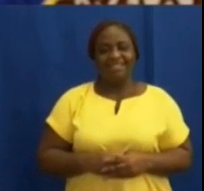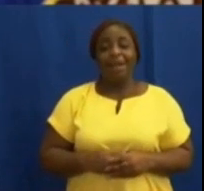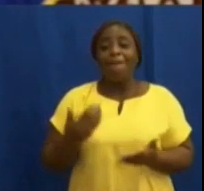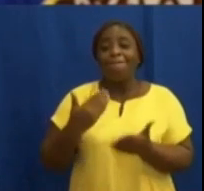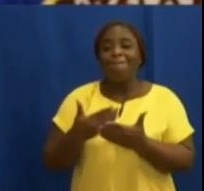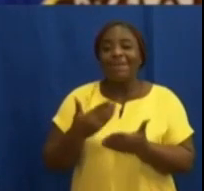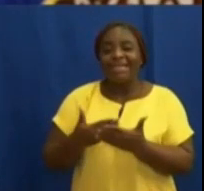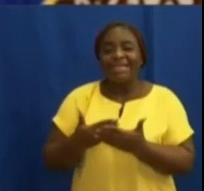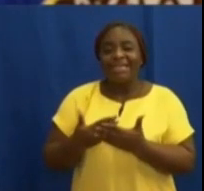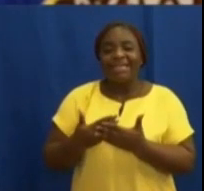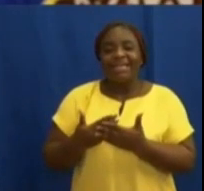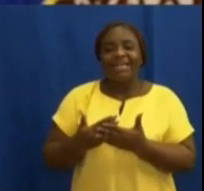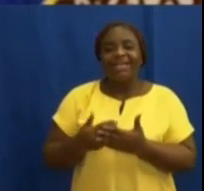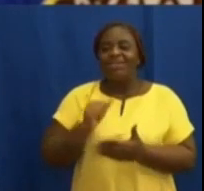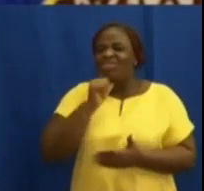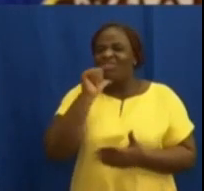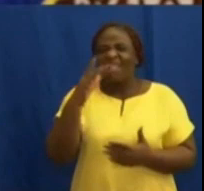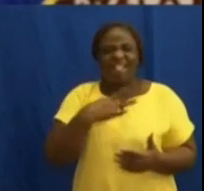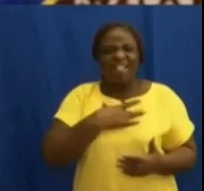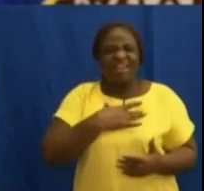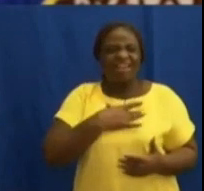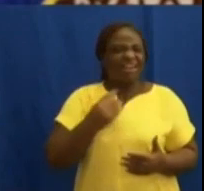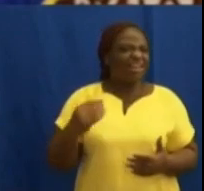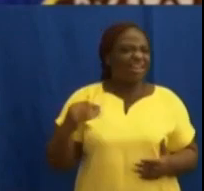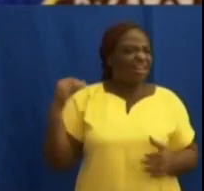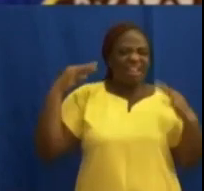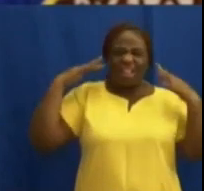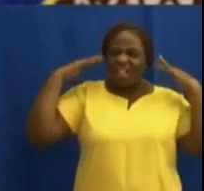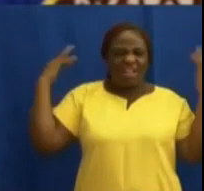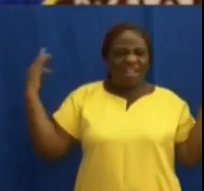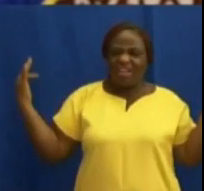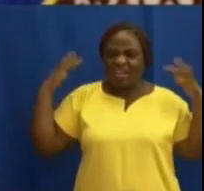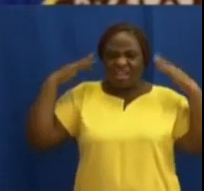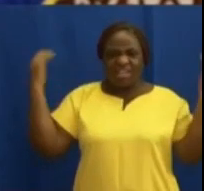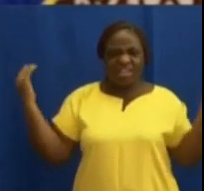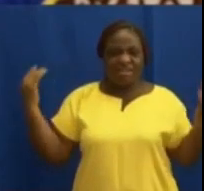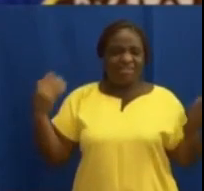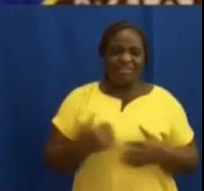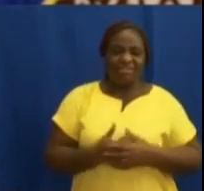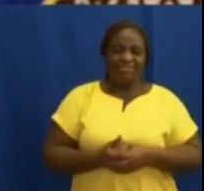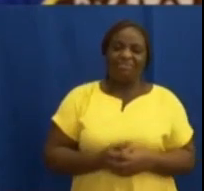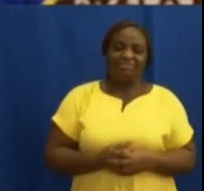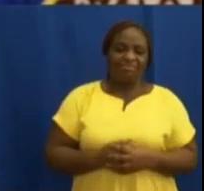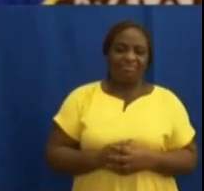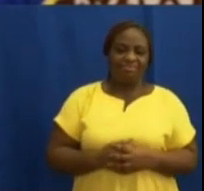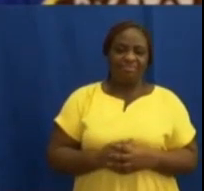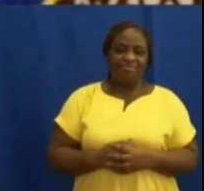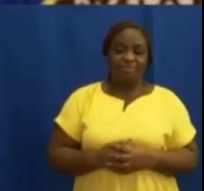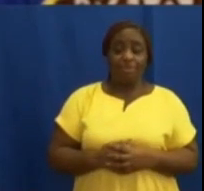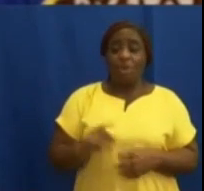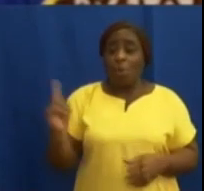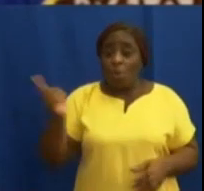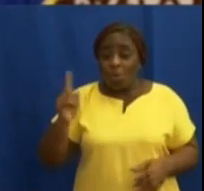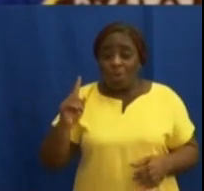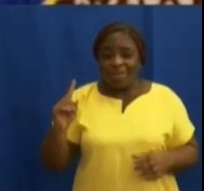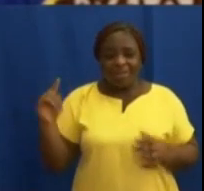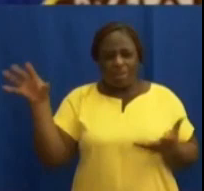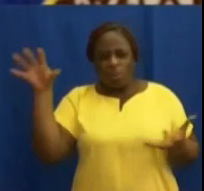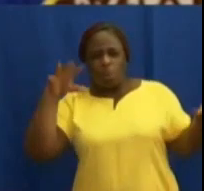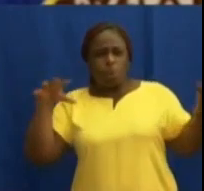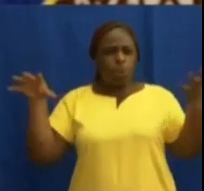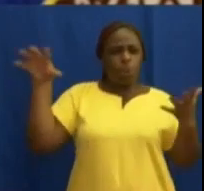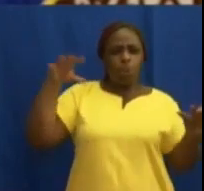money does not like noise. C'est il peut dire. Where there's chaos,